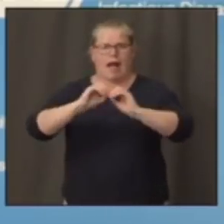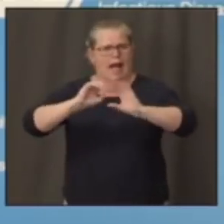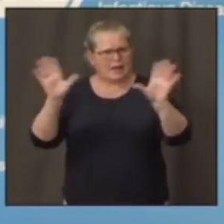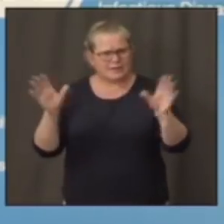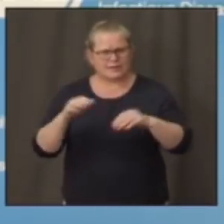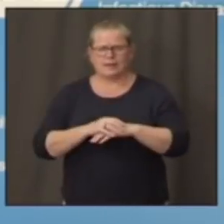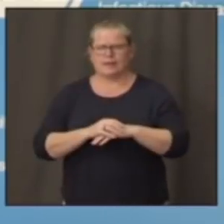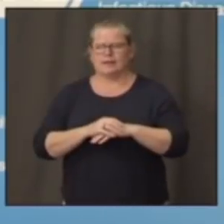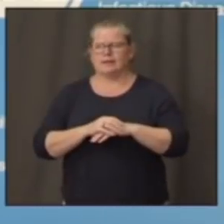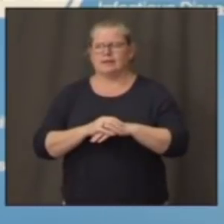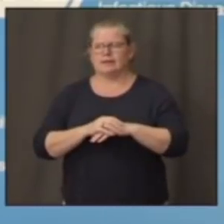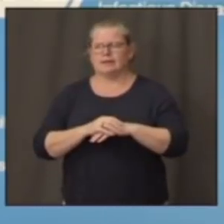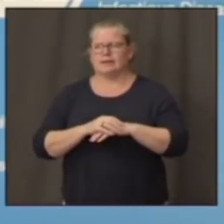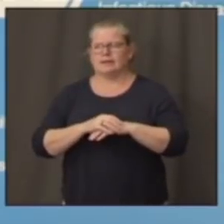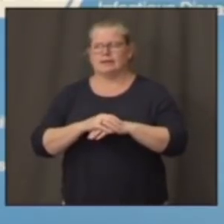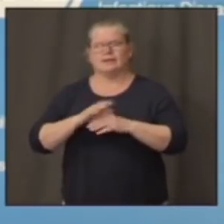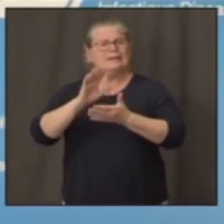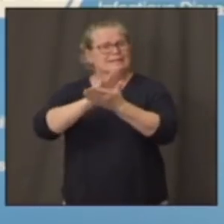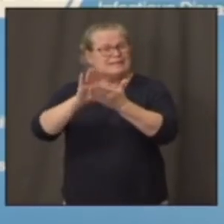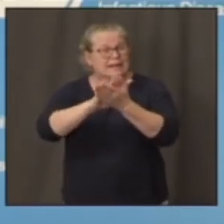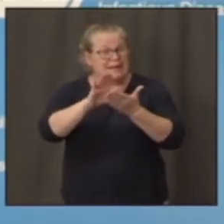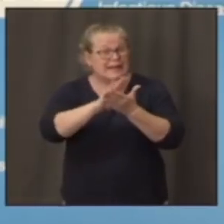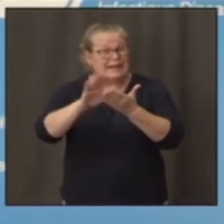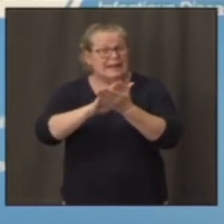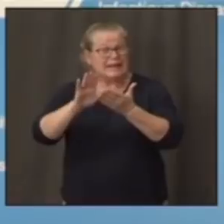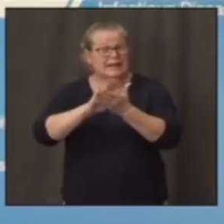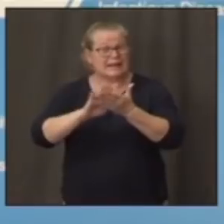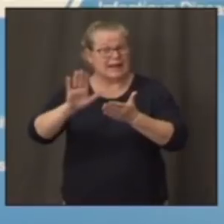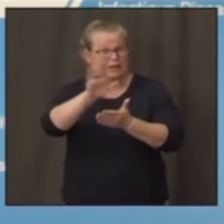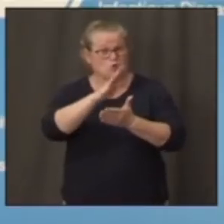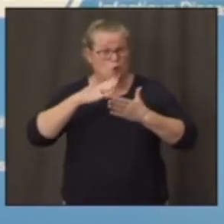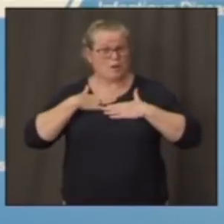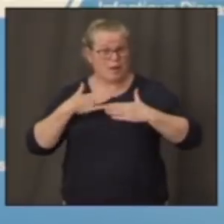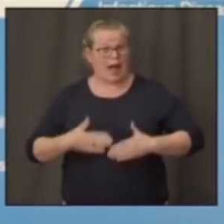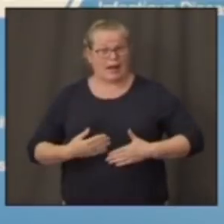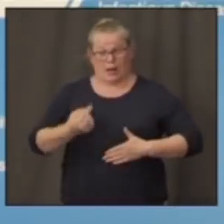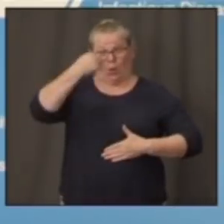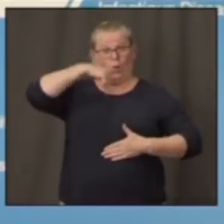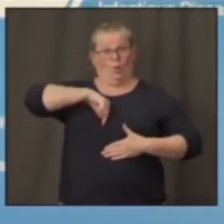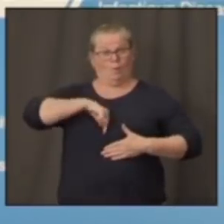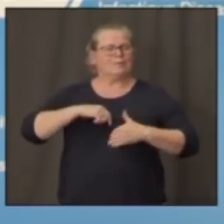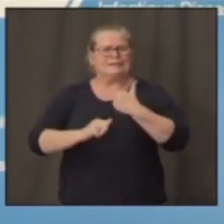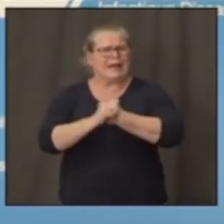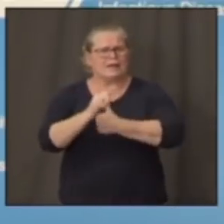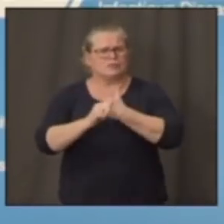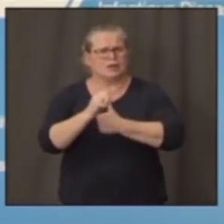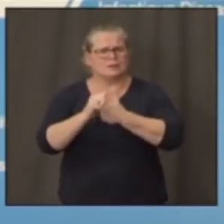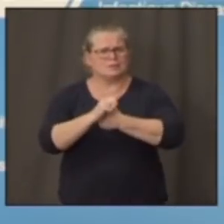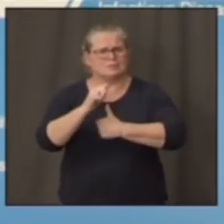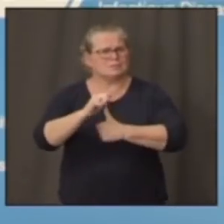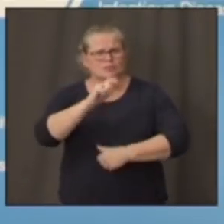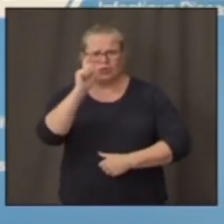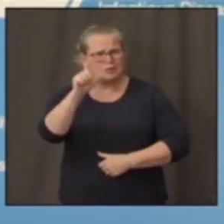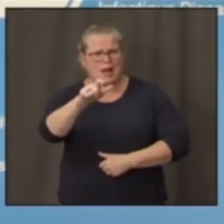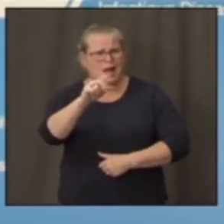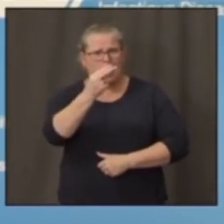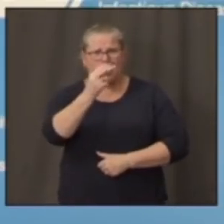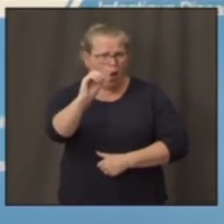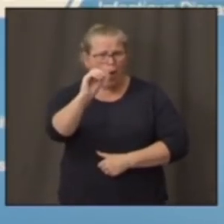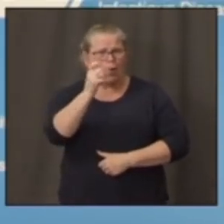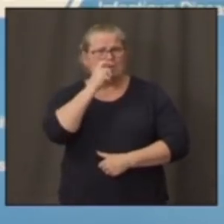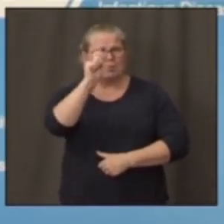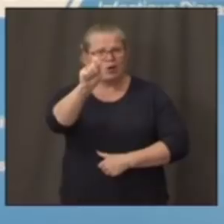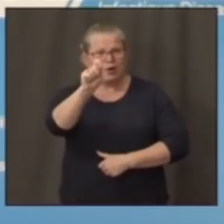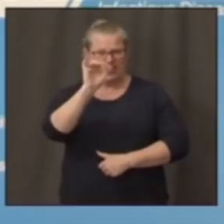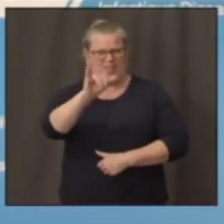injecting, or whatever, is dangerous and should not be done by anybody. Everybody knows that that's my stance on that.